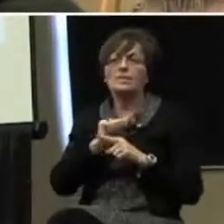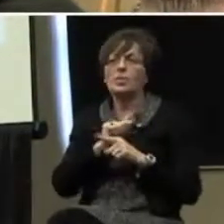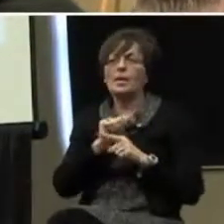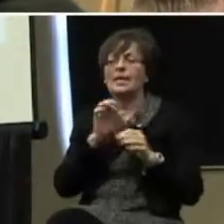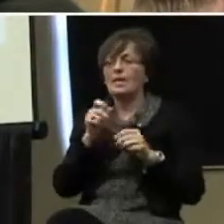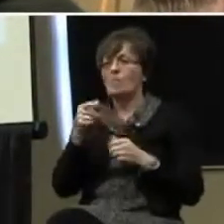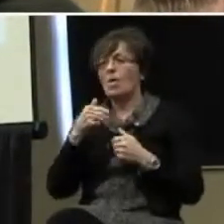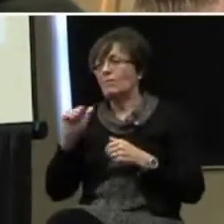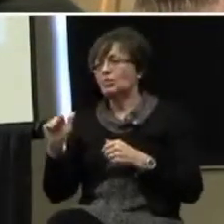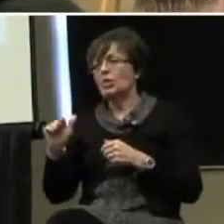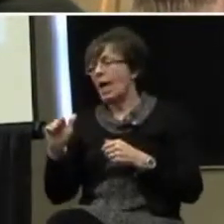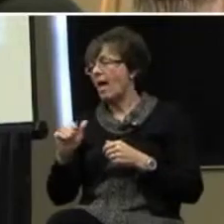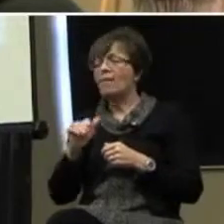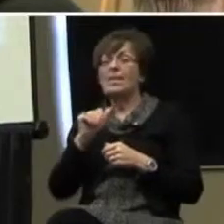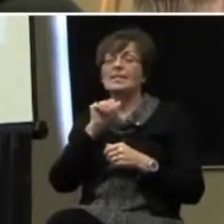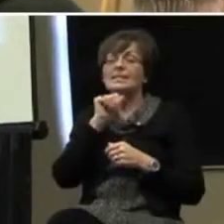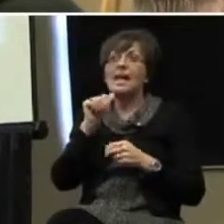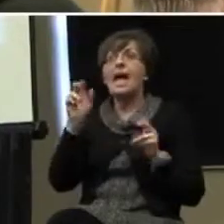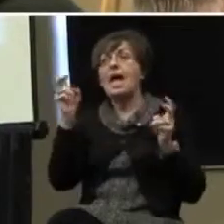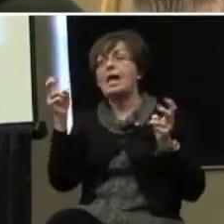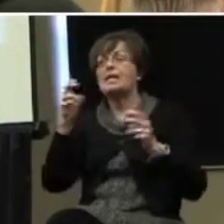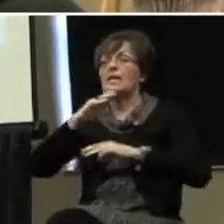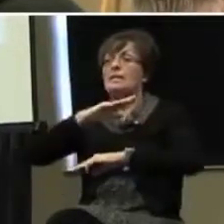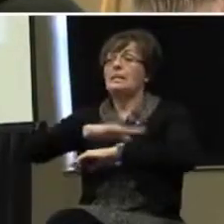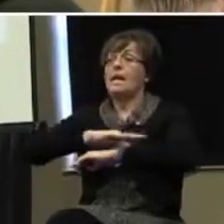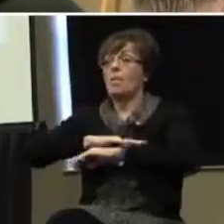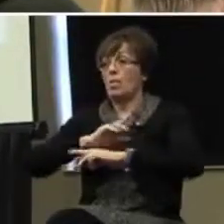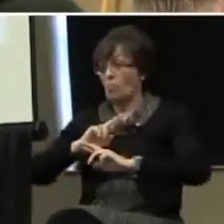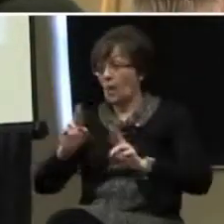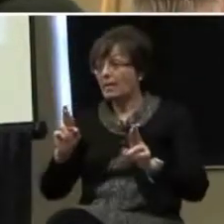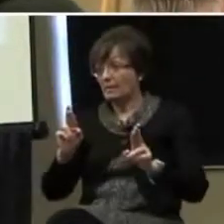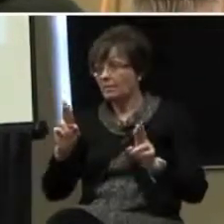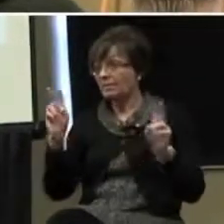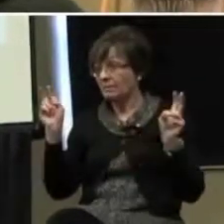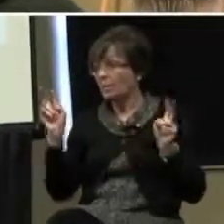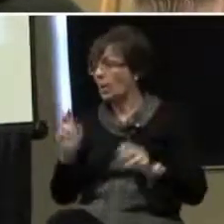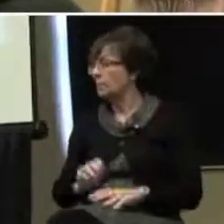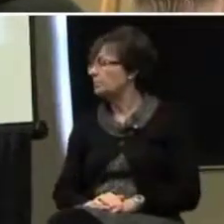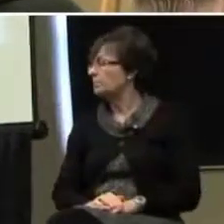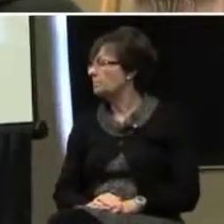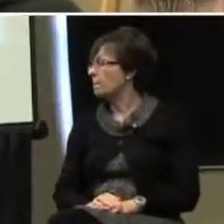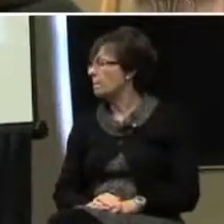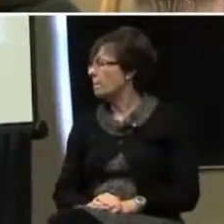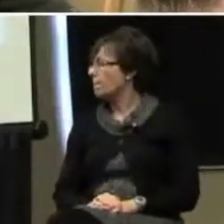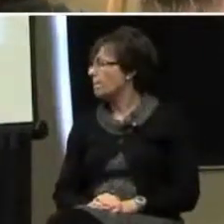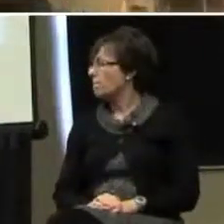have a child that's not what we would call table ready, okay? Thank you.